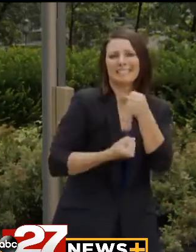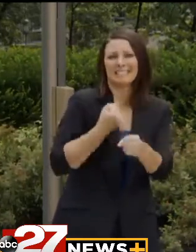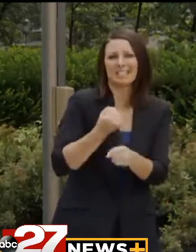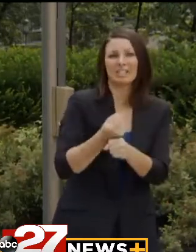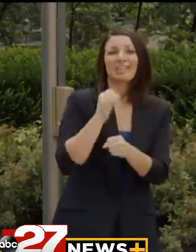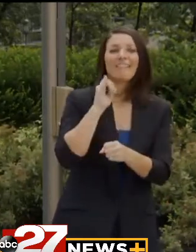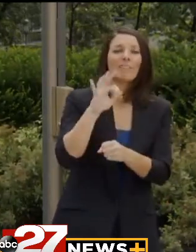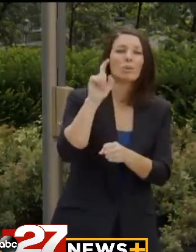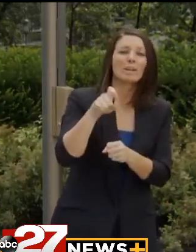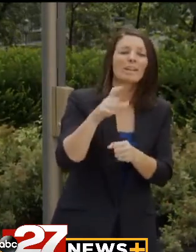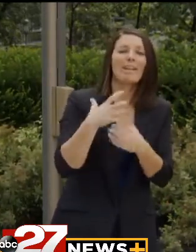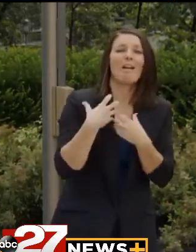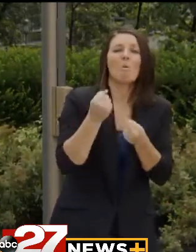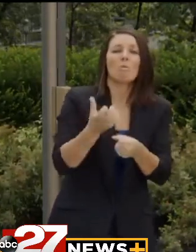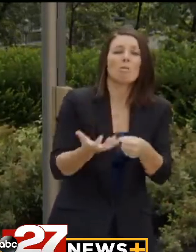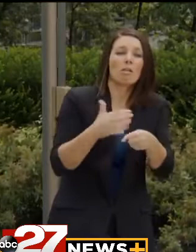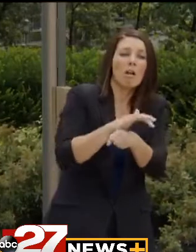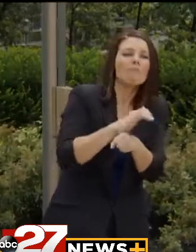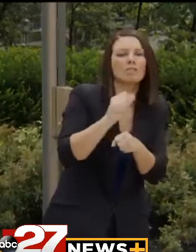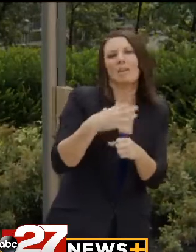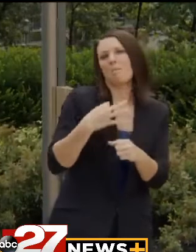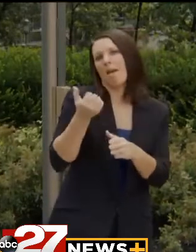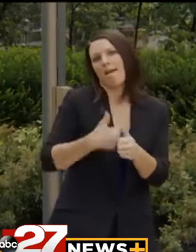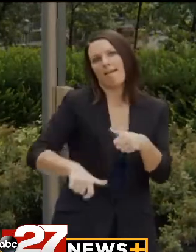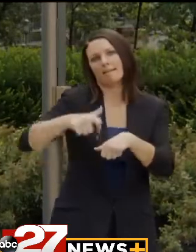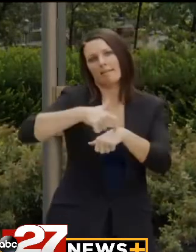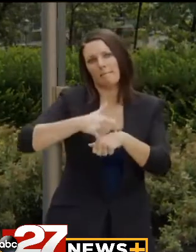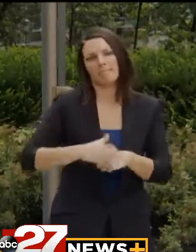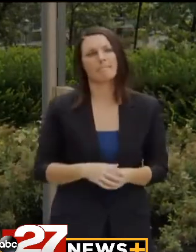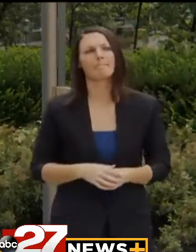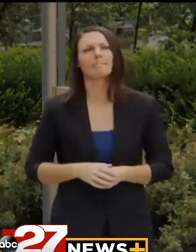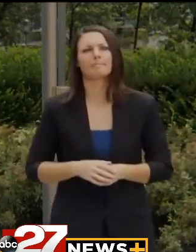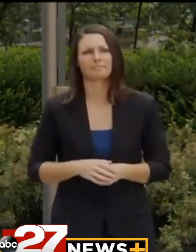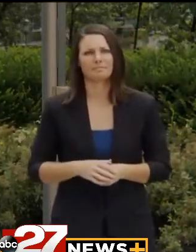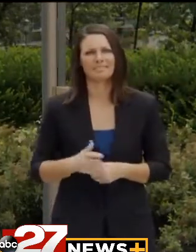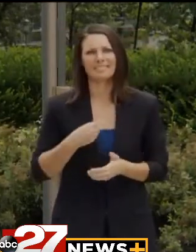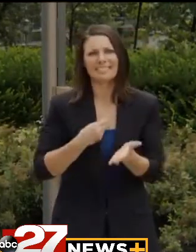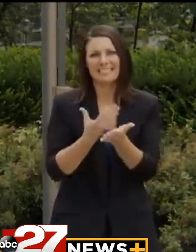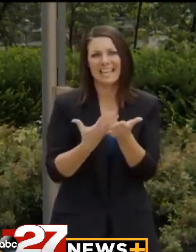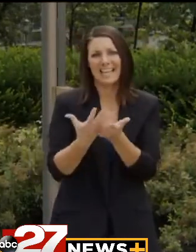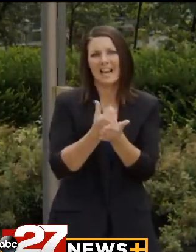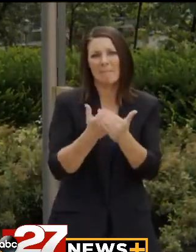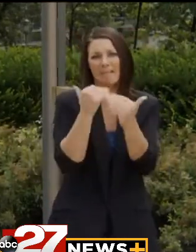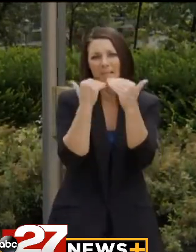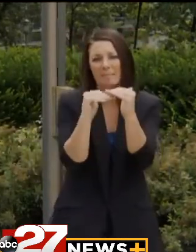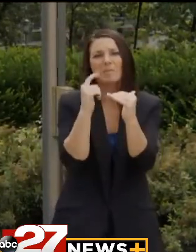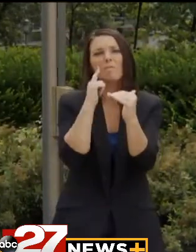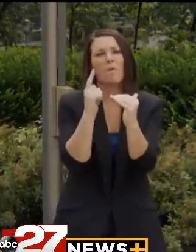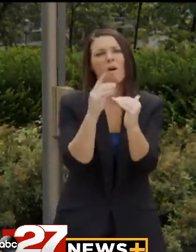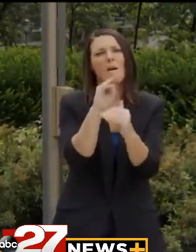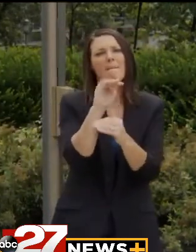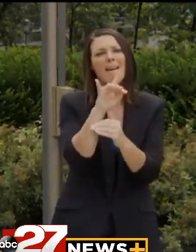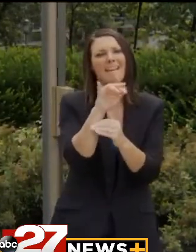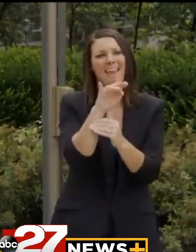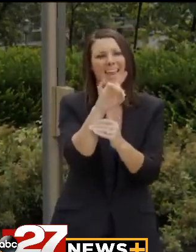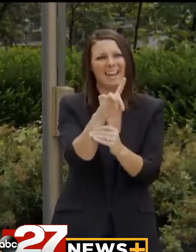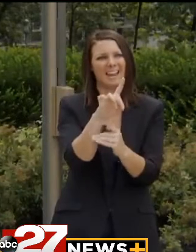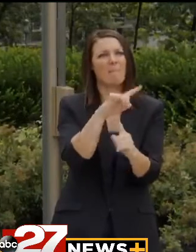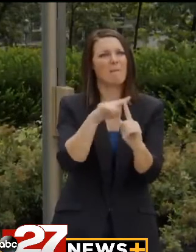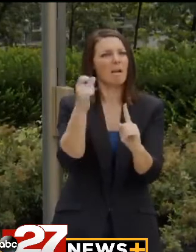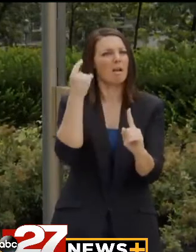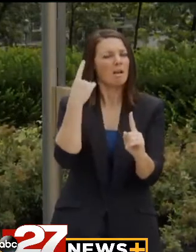people needing health coverage can apply for those at any time. There are income limits for Medicaid, but all children can